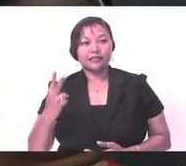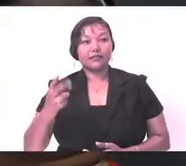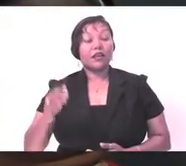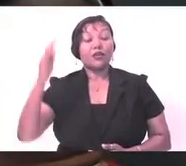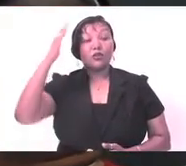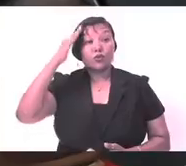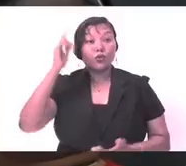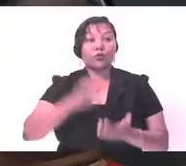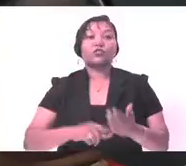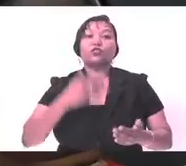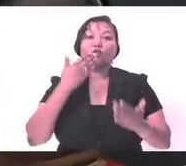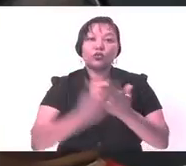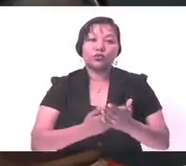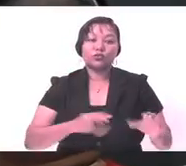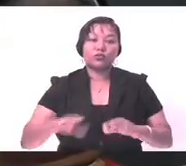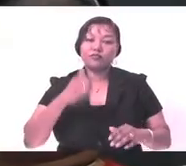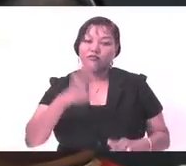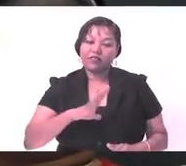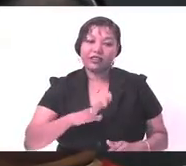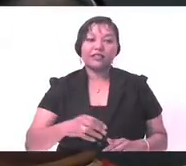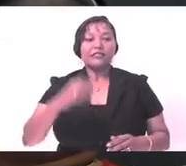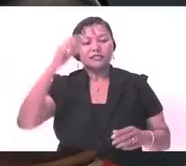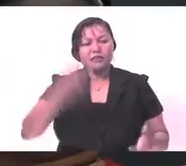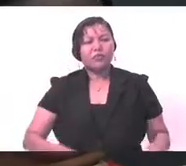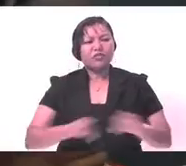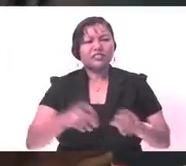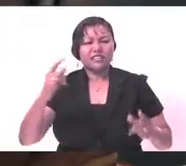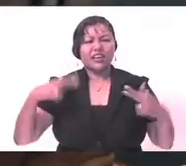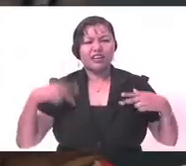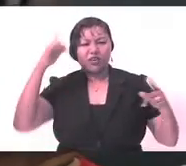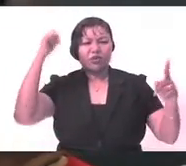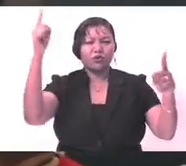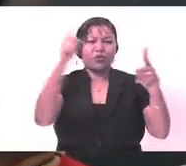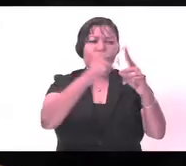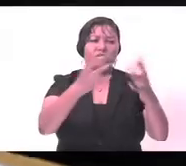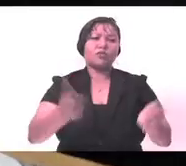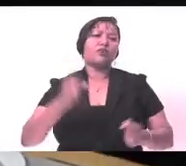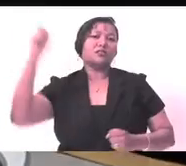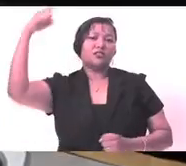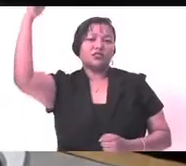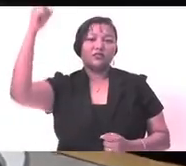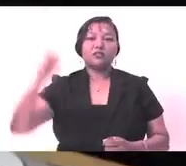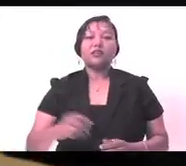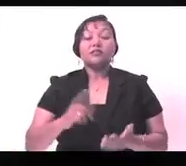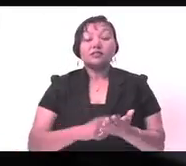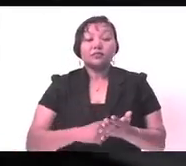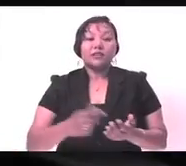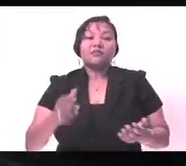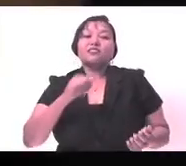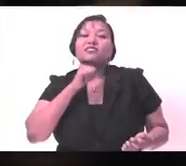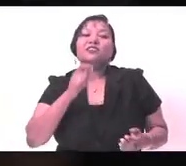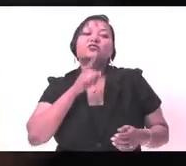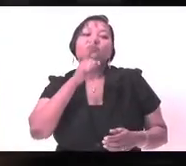what you're good at. It is important for us to set the goals and objectives in life that we want to achieve, even though we may